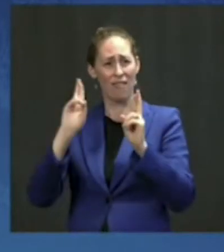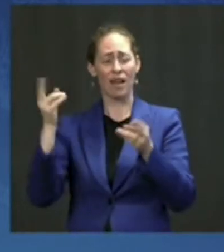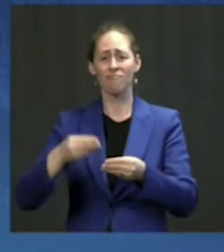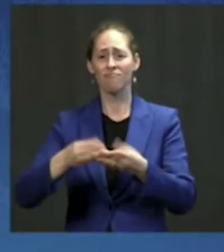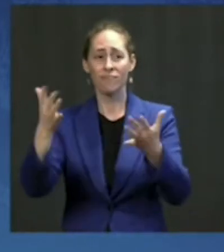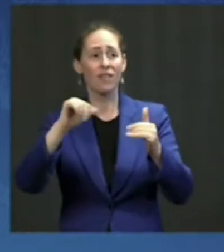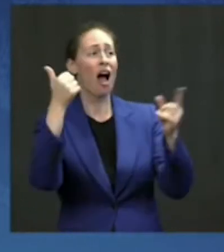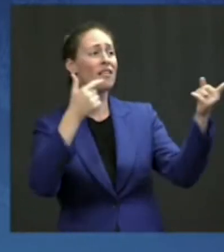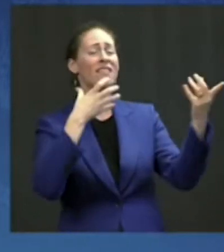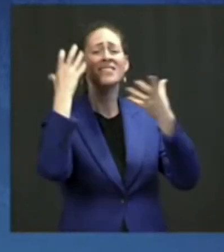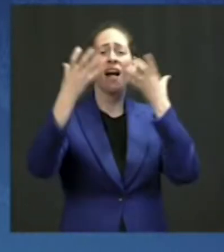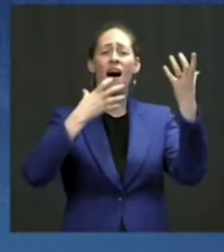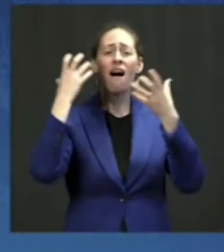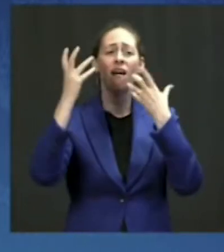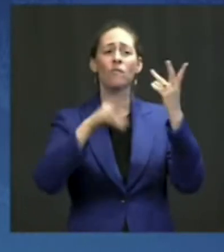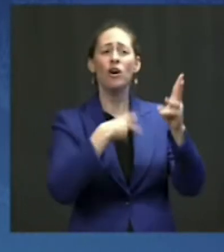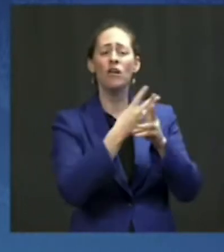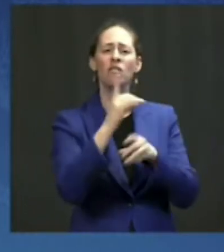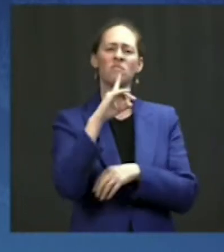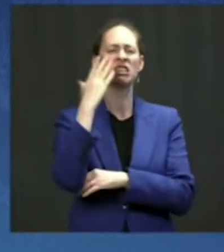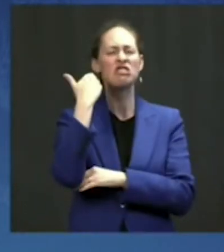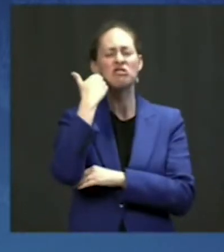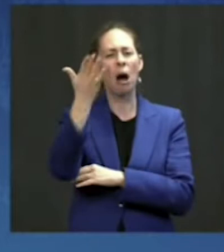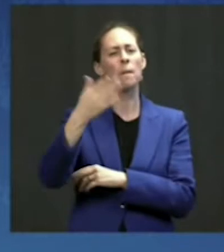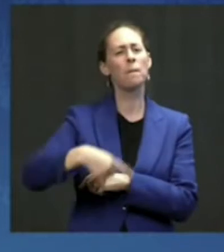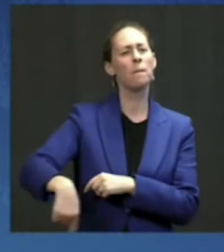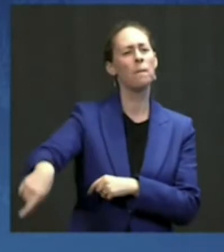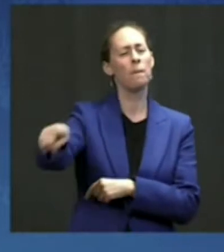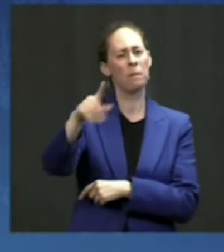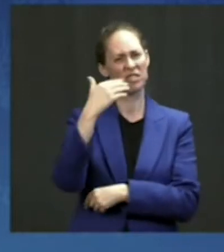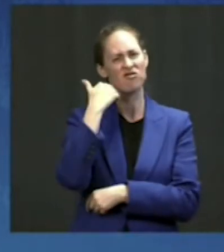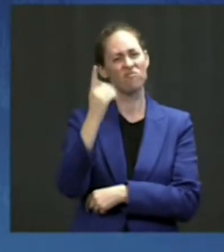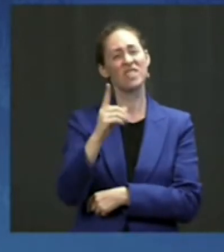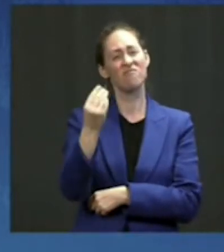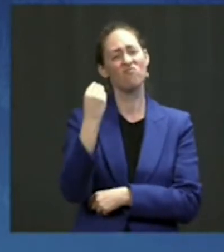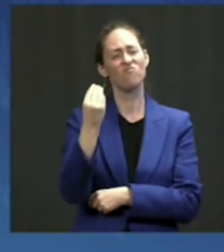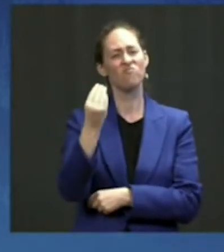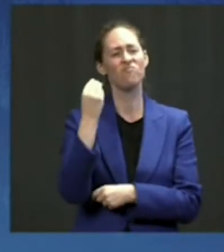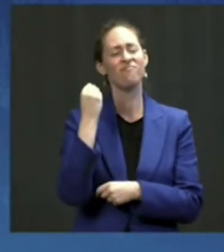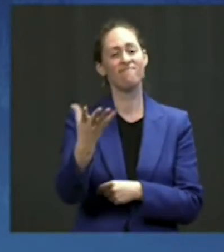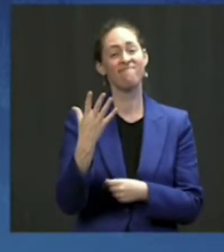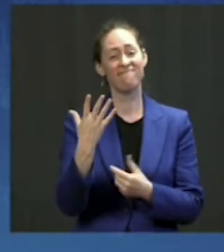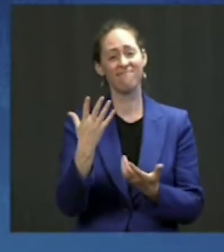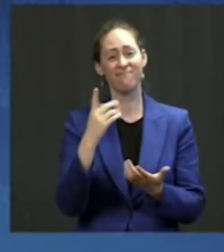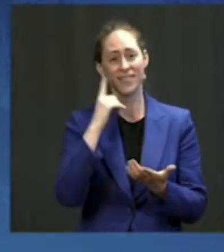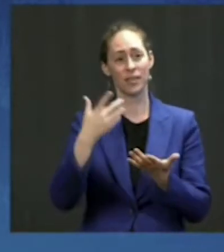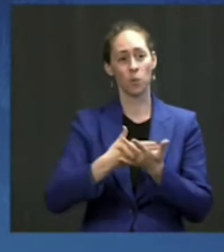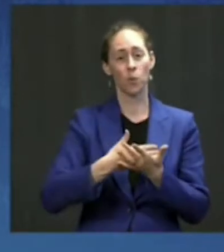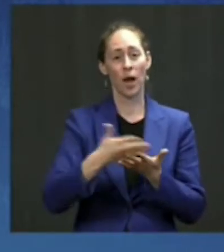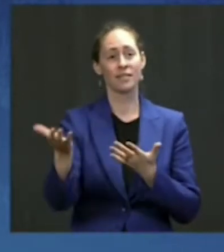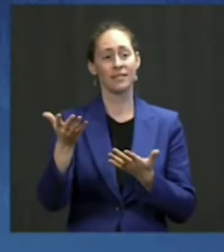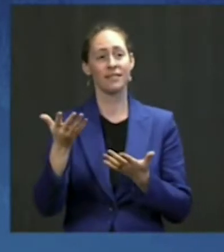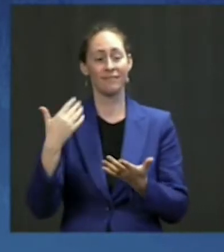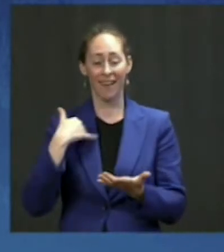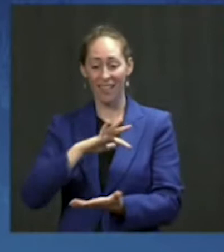And it's a shame, it's just such a shame to squander that blessing. That's why after six months of extraordinary